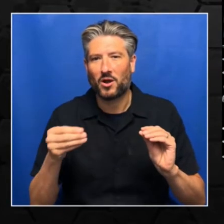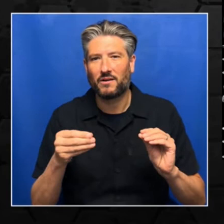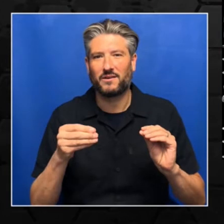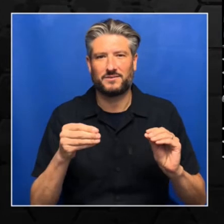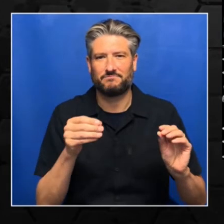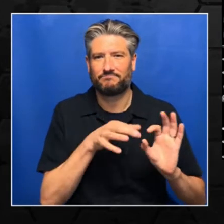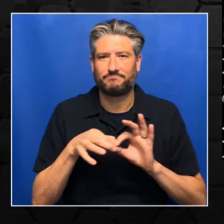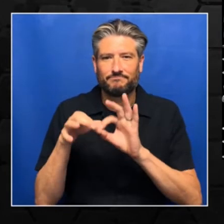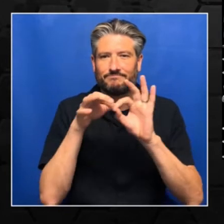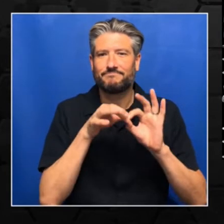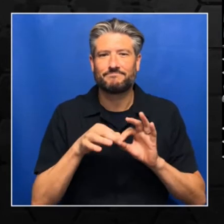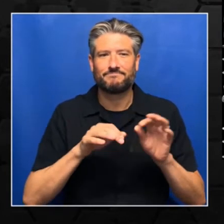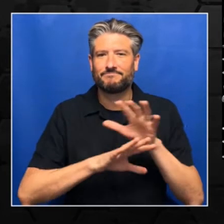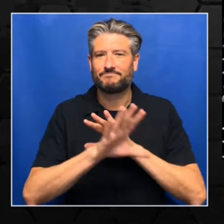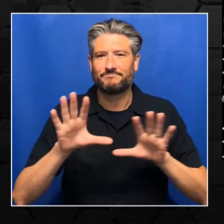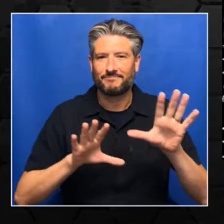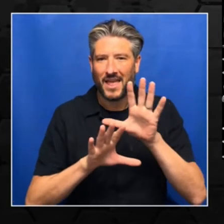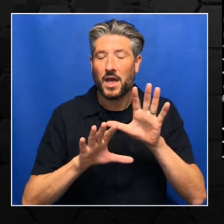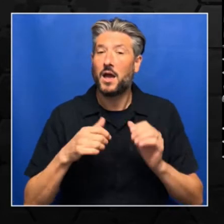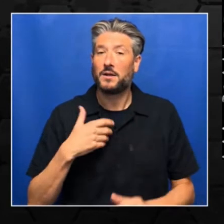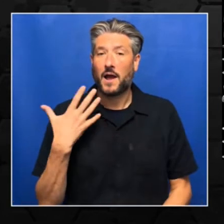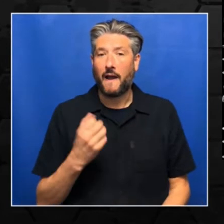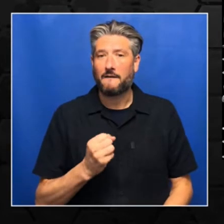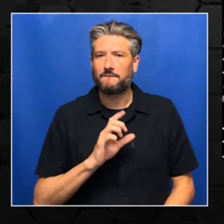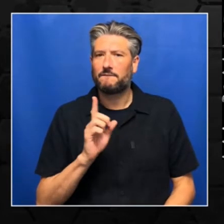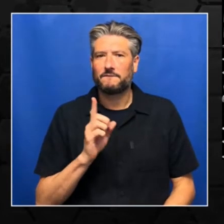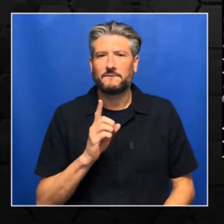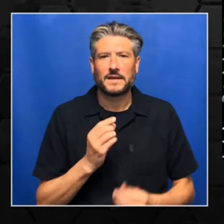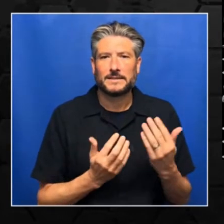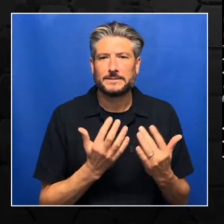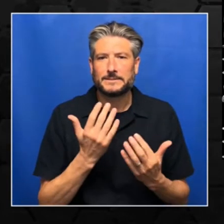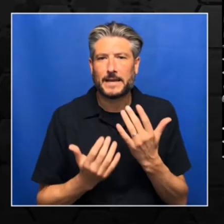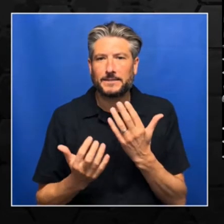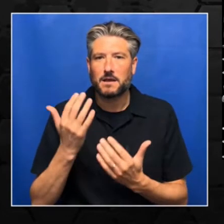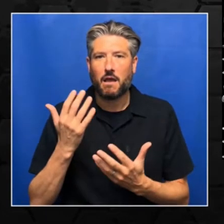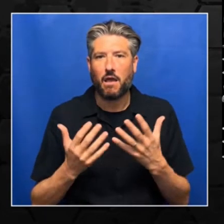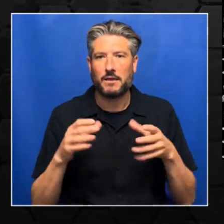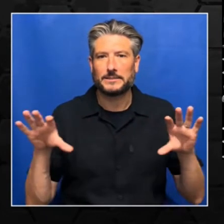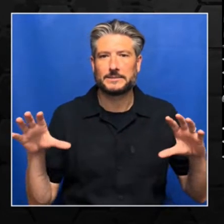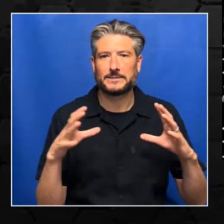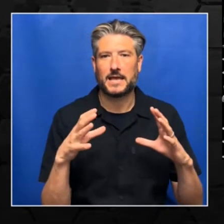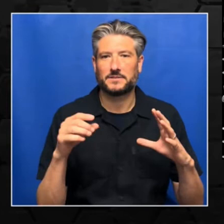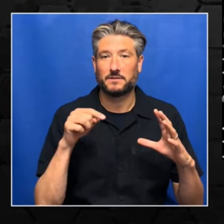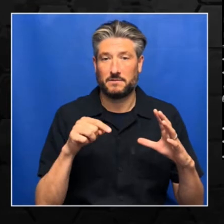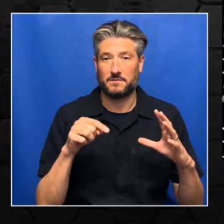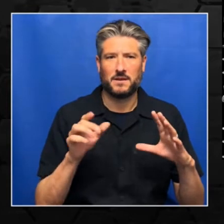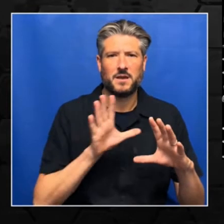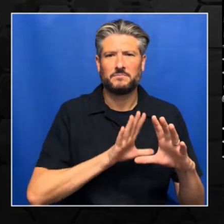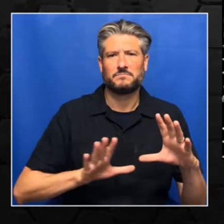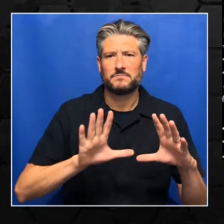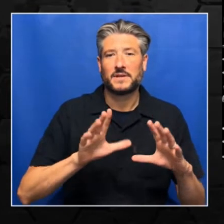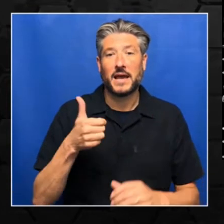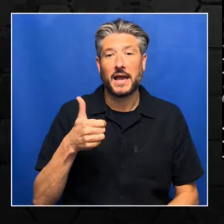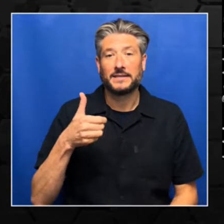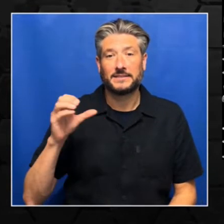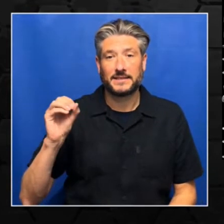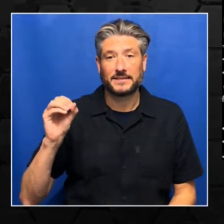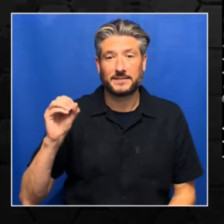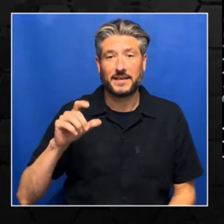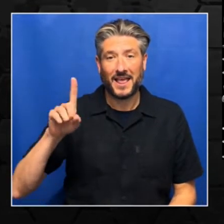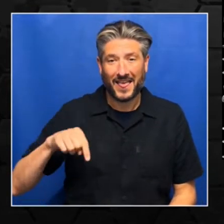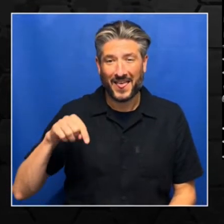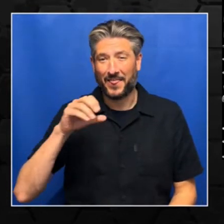The Fashionist dataset consists of 60,000 training examples and 10,000 test examples.